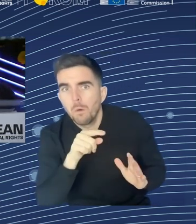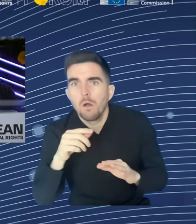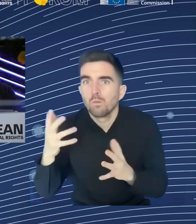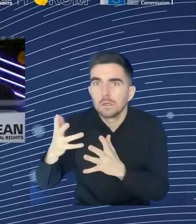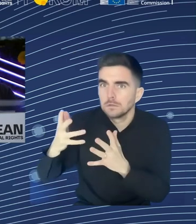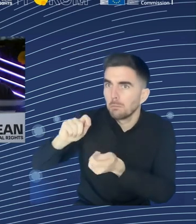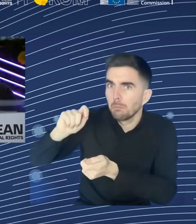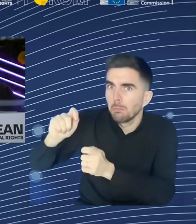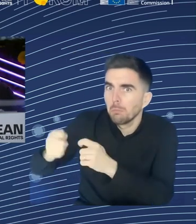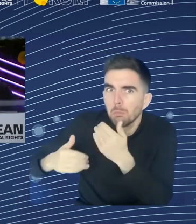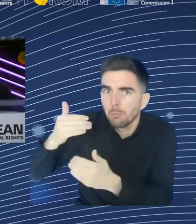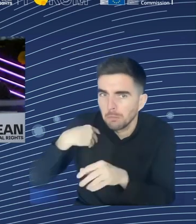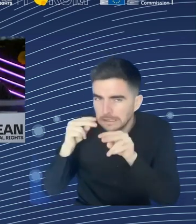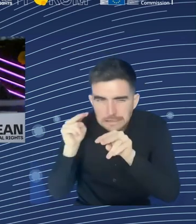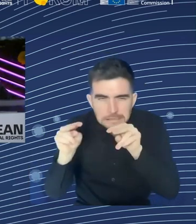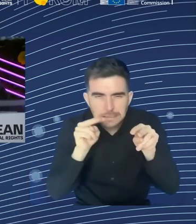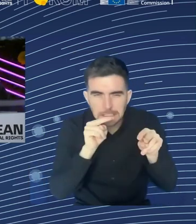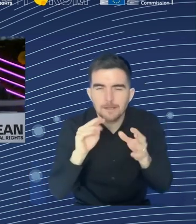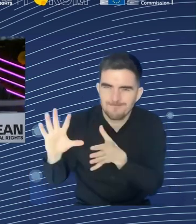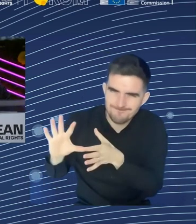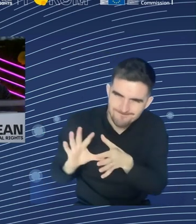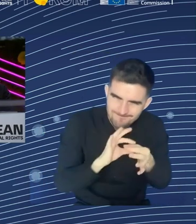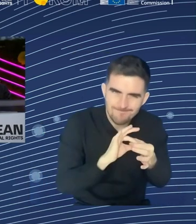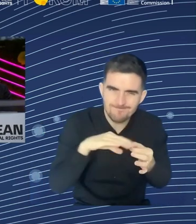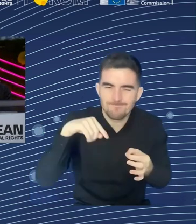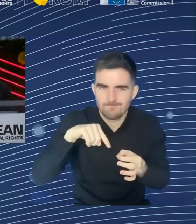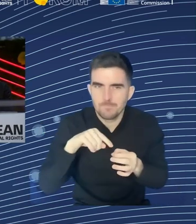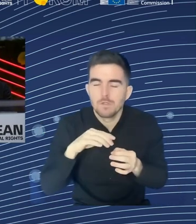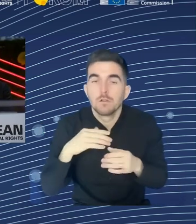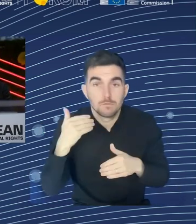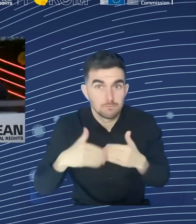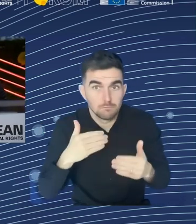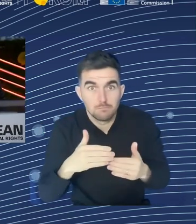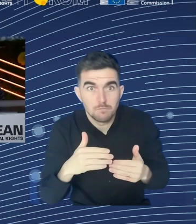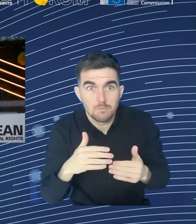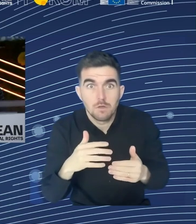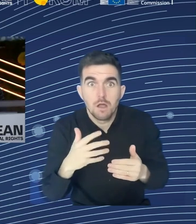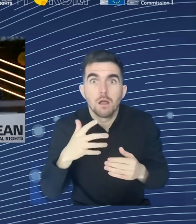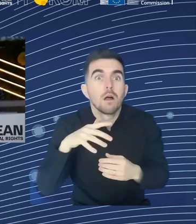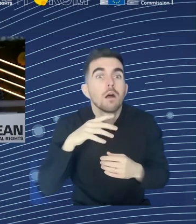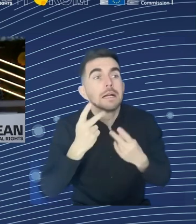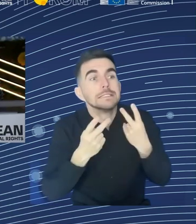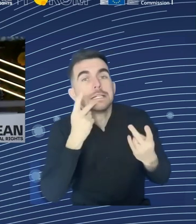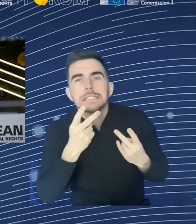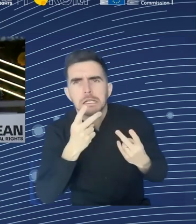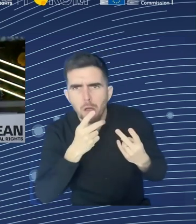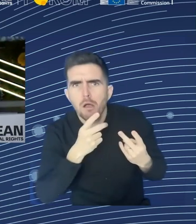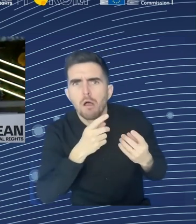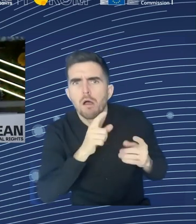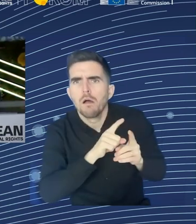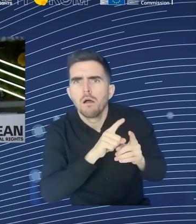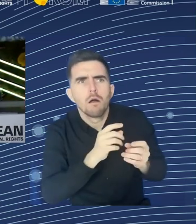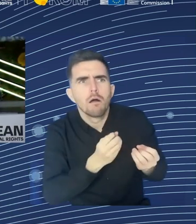then focus on the labor shortages and the other two sections.